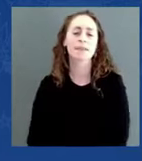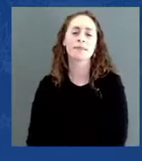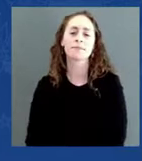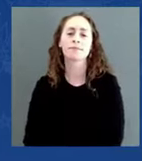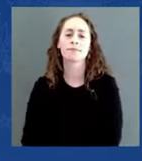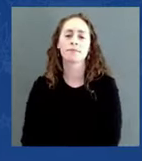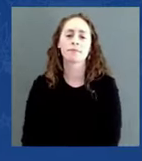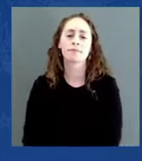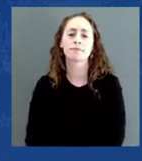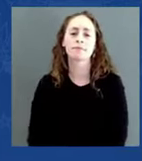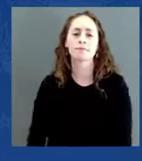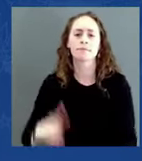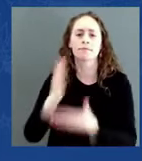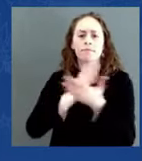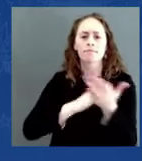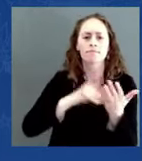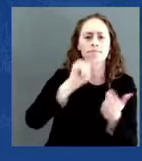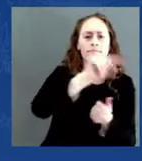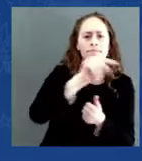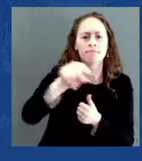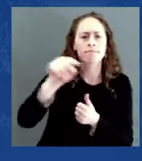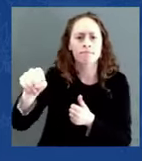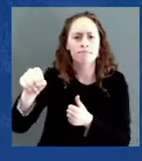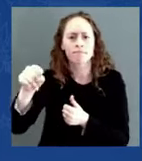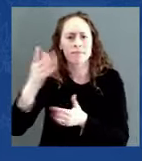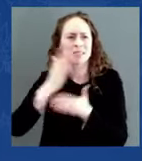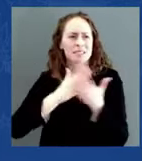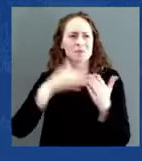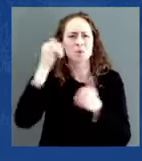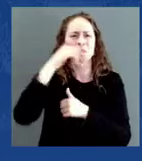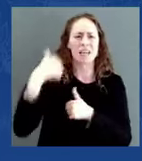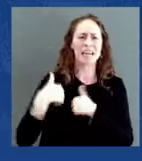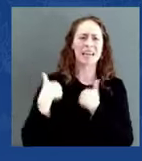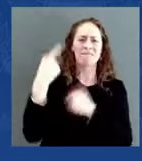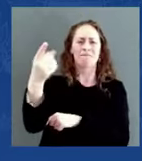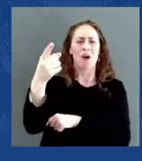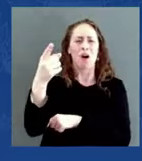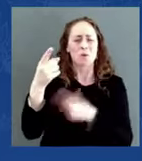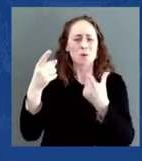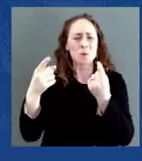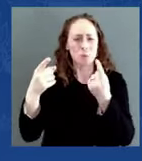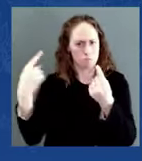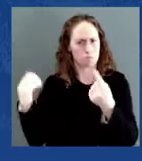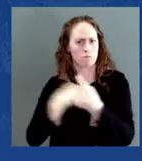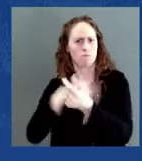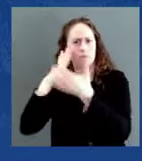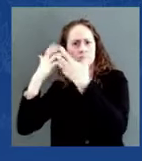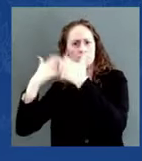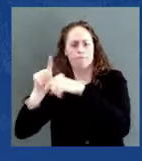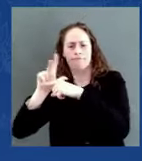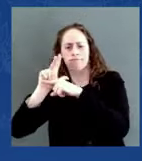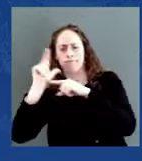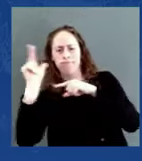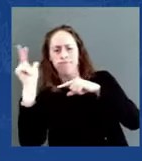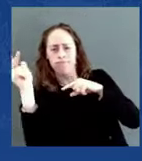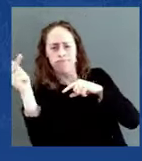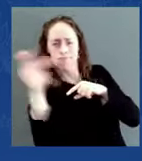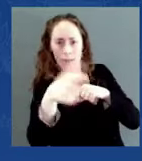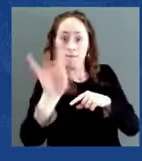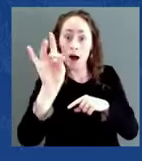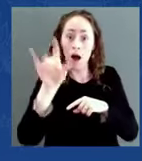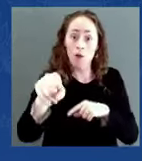booster shots for adults, vaccinations for kids, all the same place at the same time. Now, you know, when we first announced,